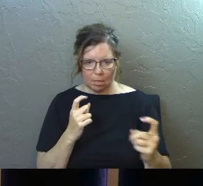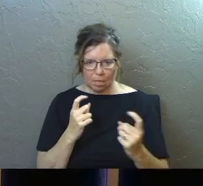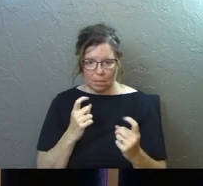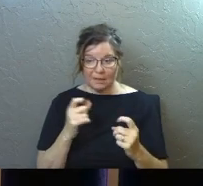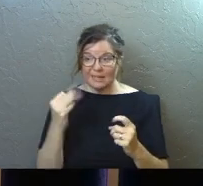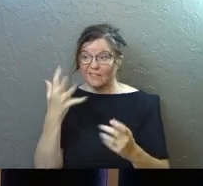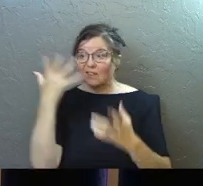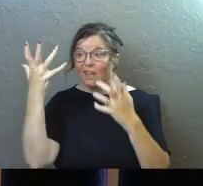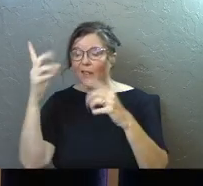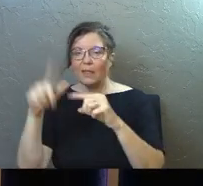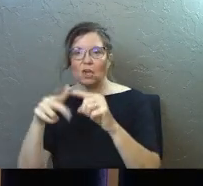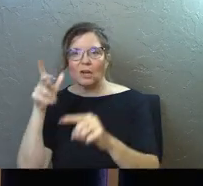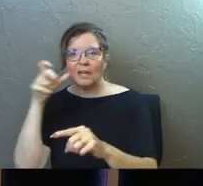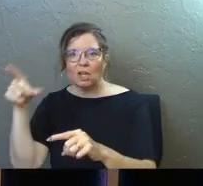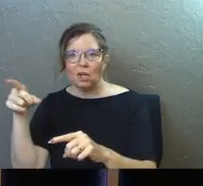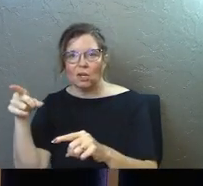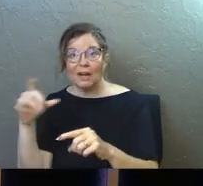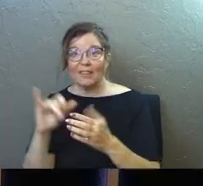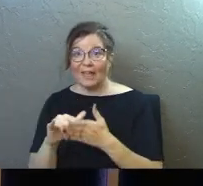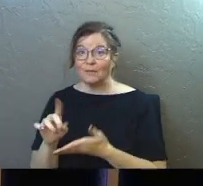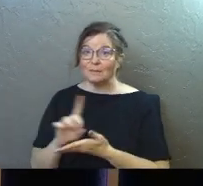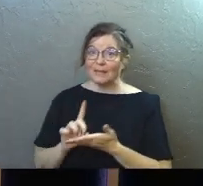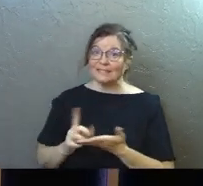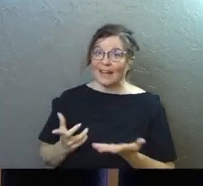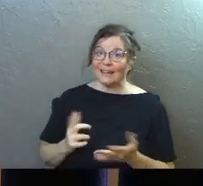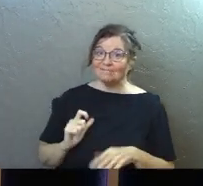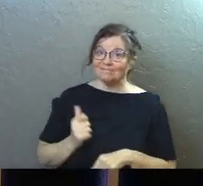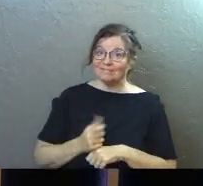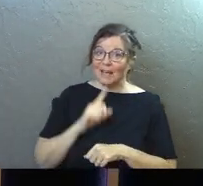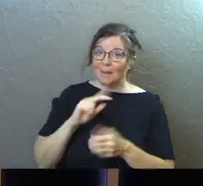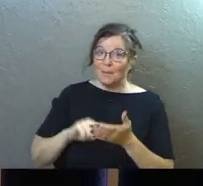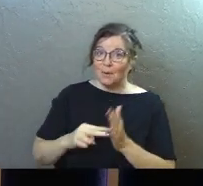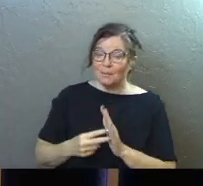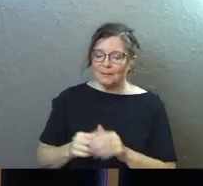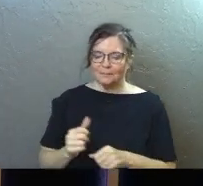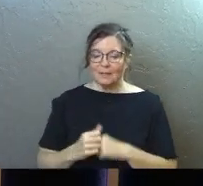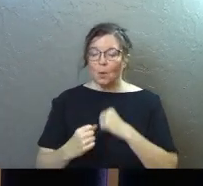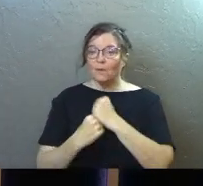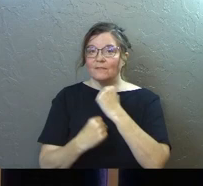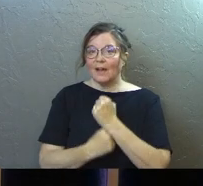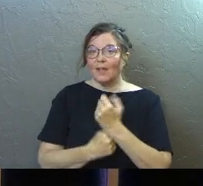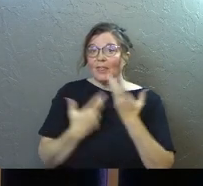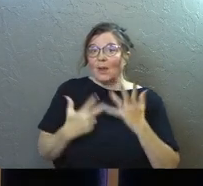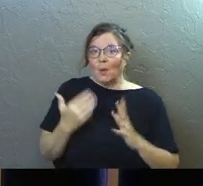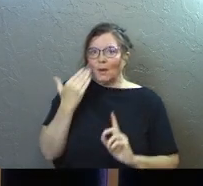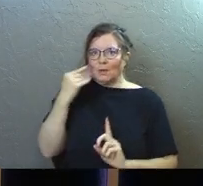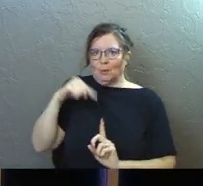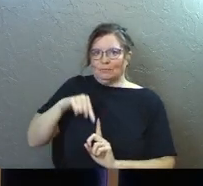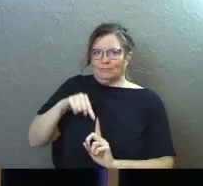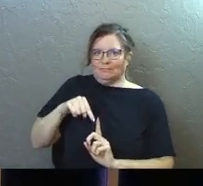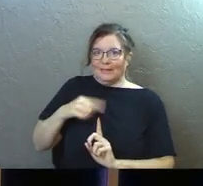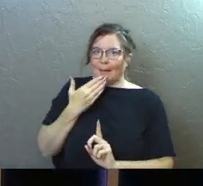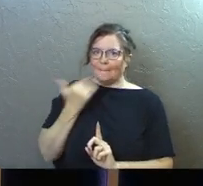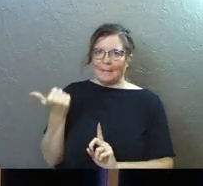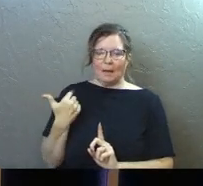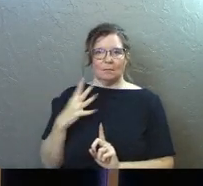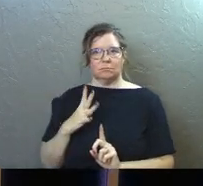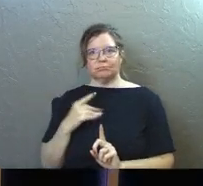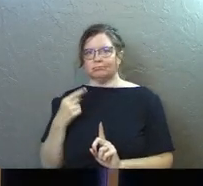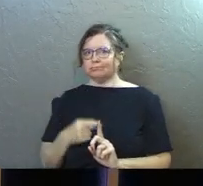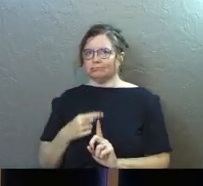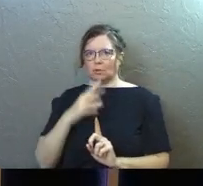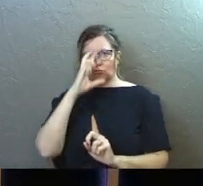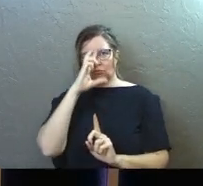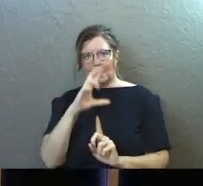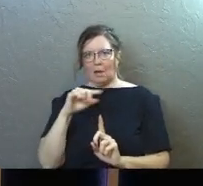yelling, they couldn't hear her. And that was all by design. Now there was a foundation for this. They all knew Debbie Austin was the best Sunday school